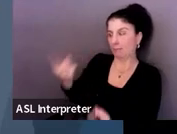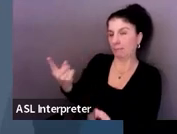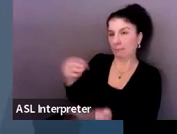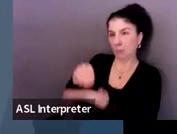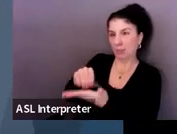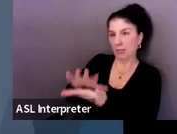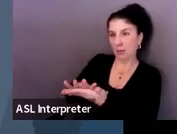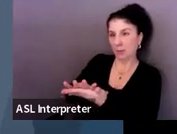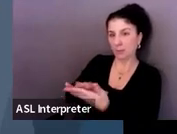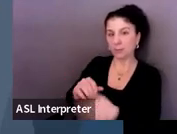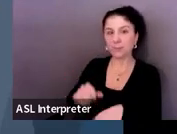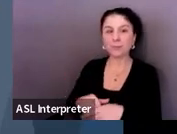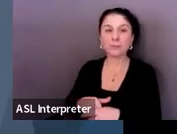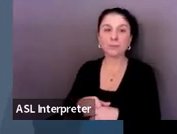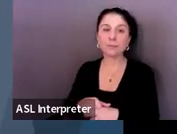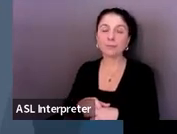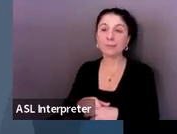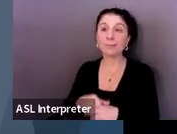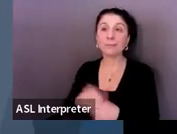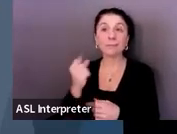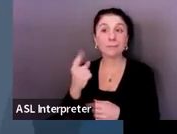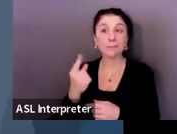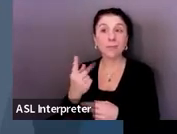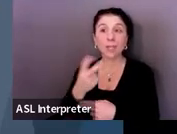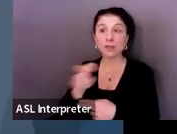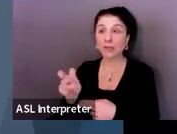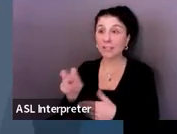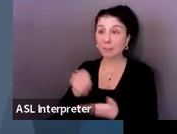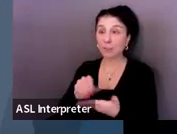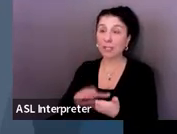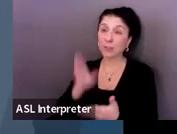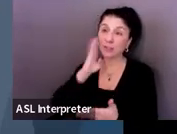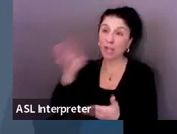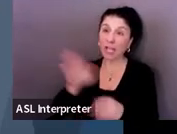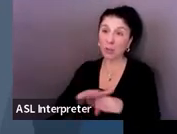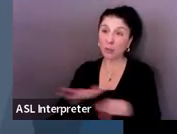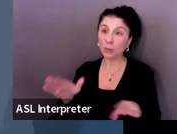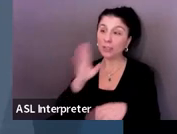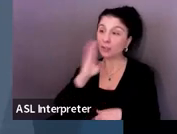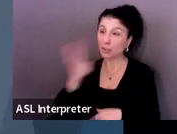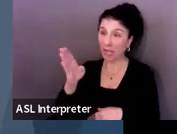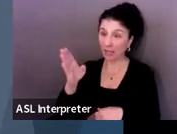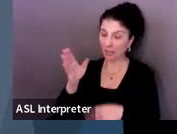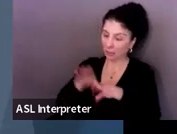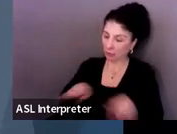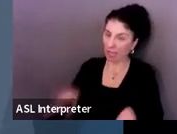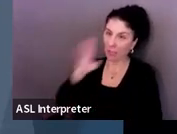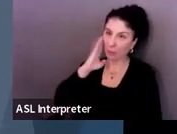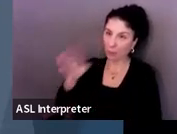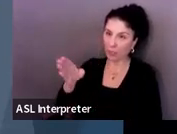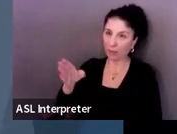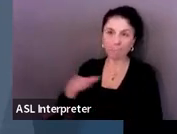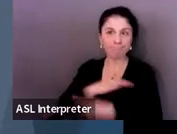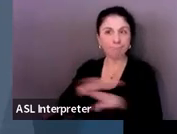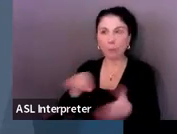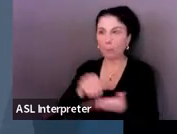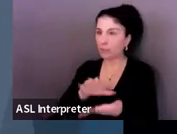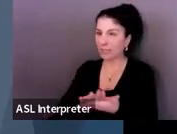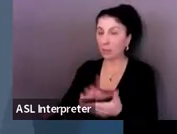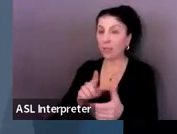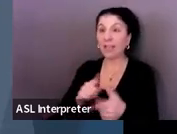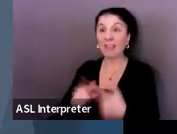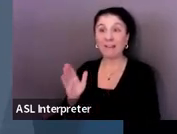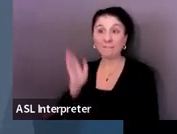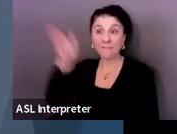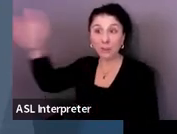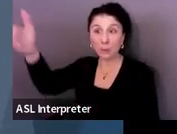services and activities are not written as child will statements, and they are not to include future services. So they